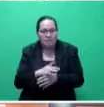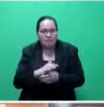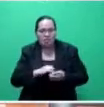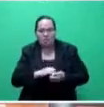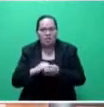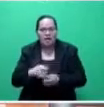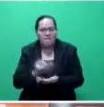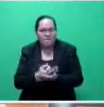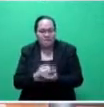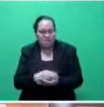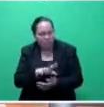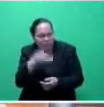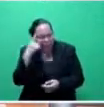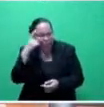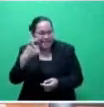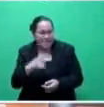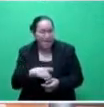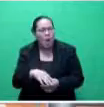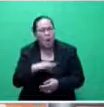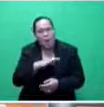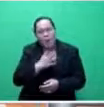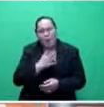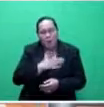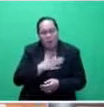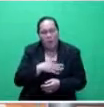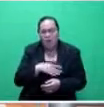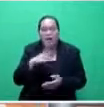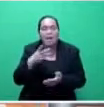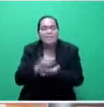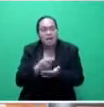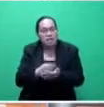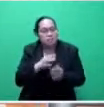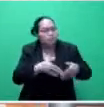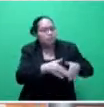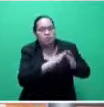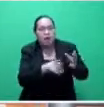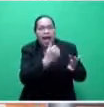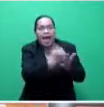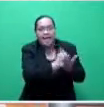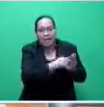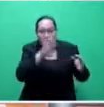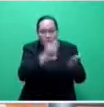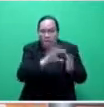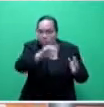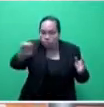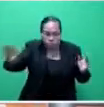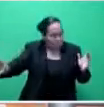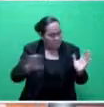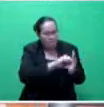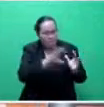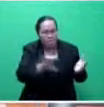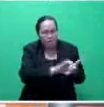I mean, they've grabbed onto this idea and said, what the Australians gave, put into their Workers Solidarity Fund. The workers don't want some